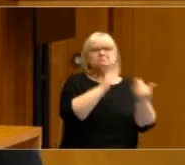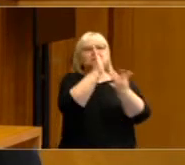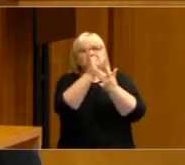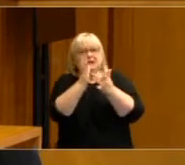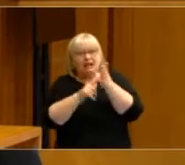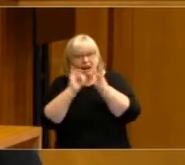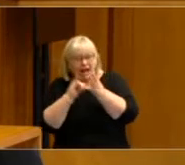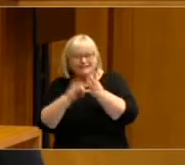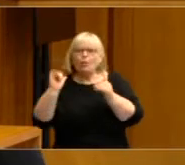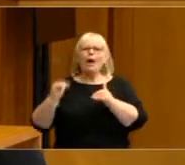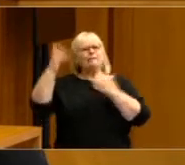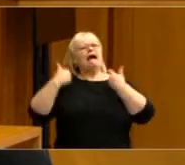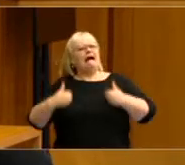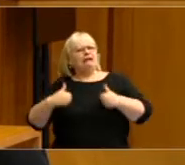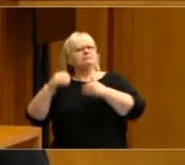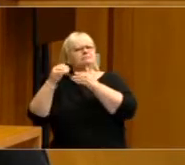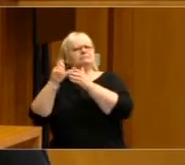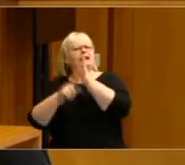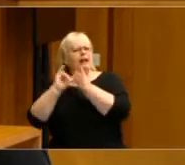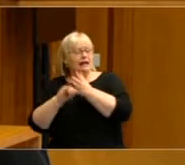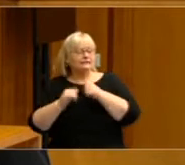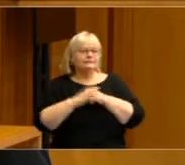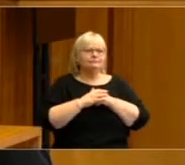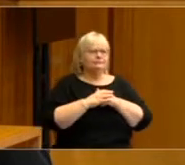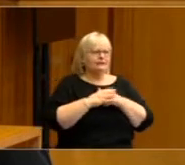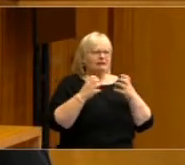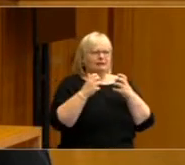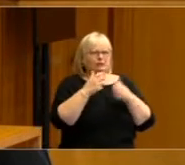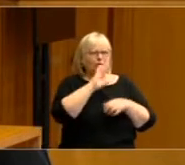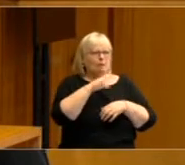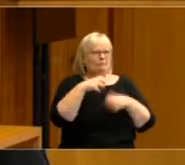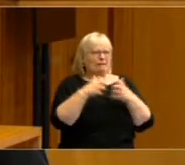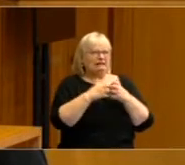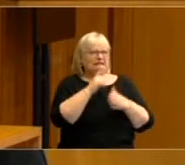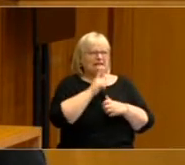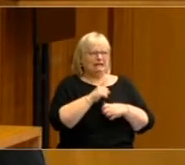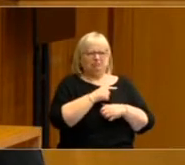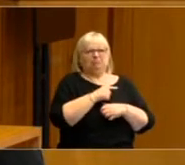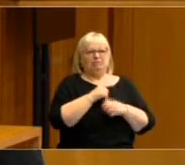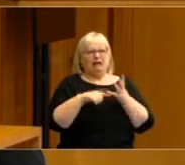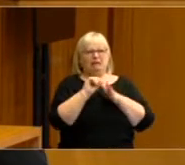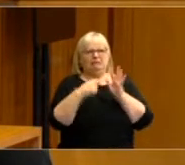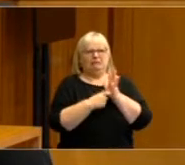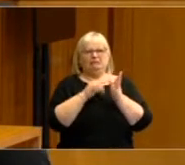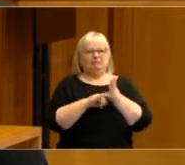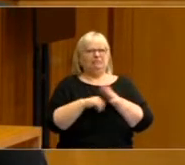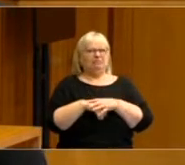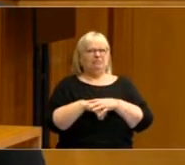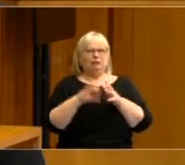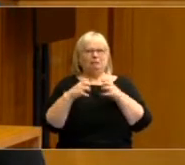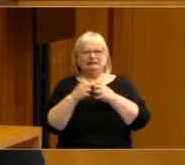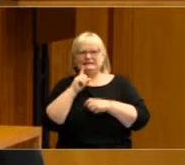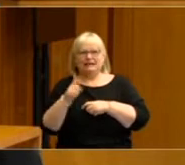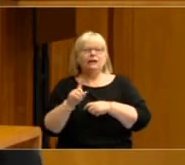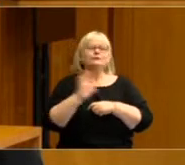or upper class. Now, very few say they see themselves as a member of the upper classes and about